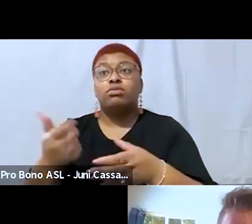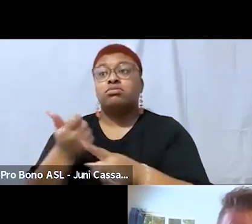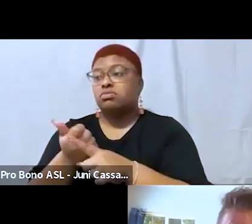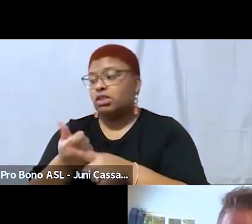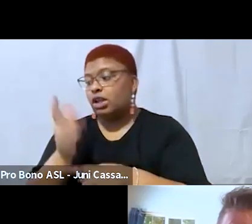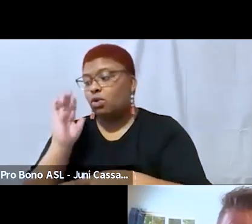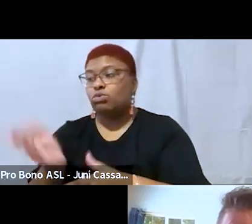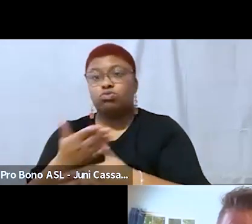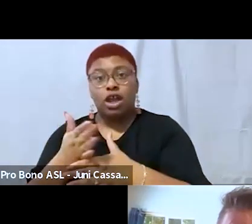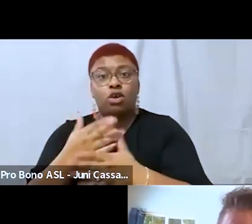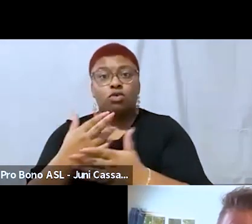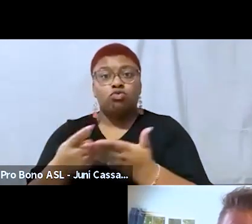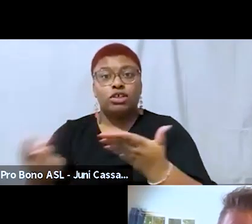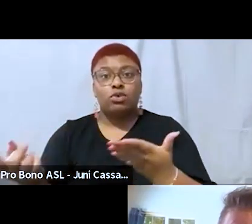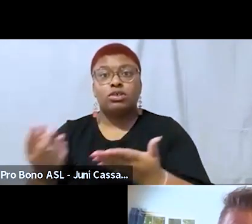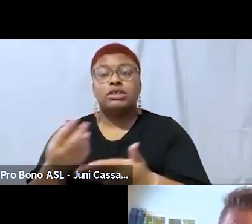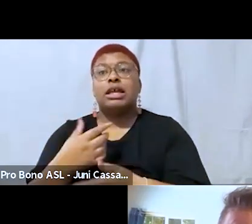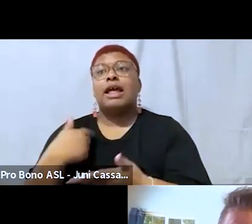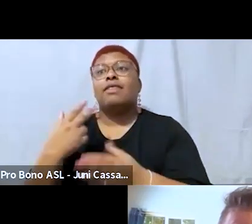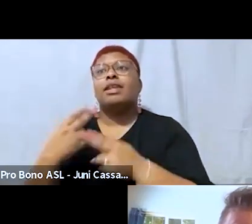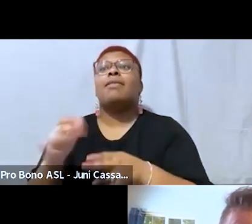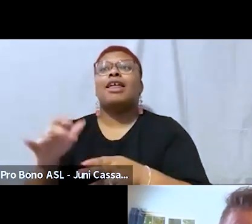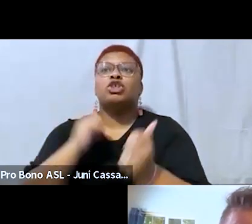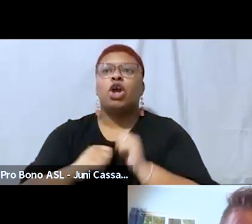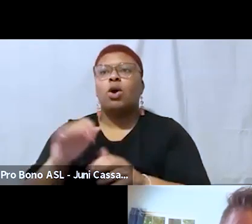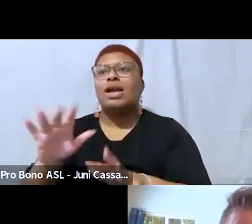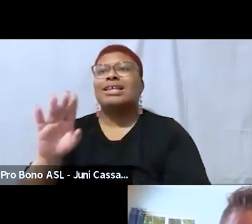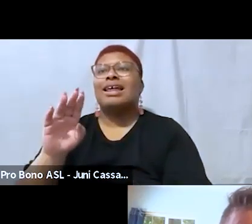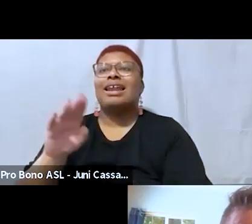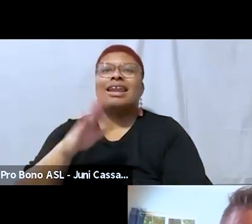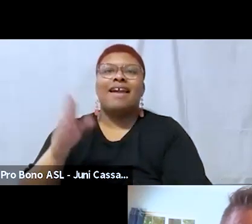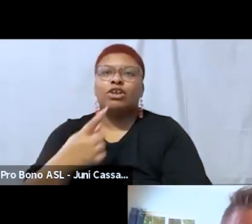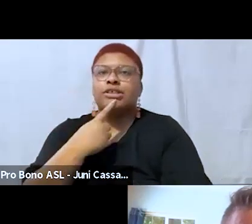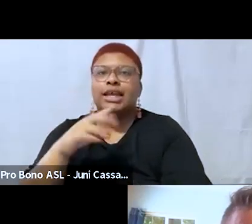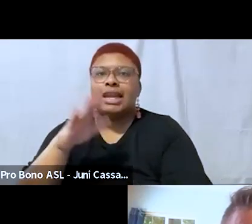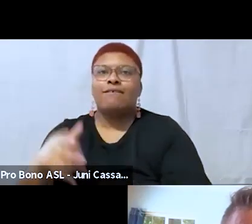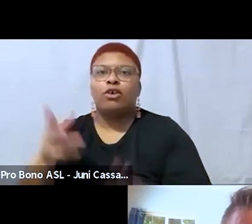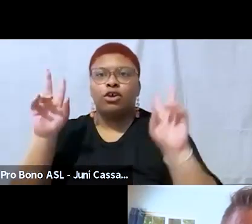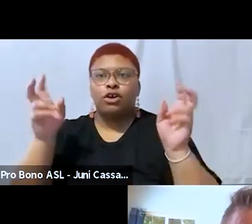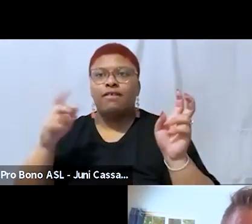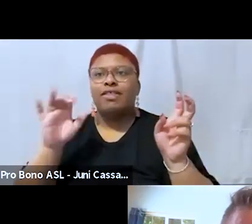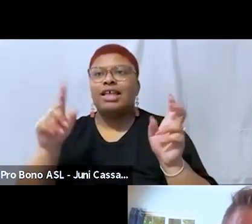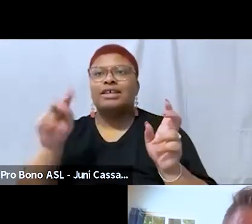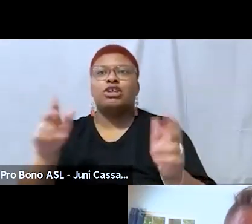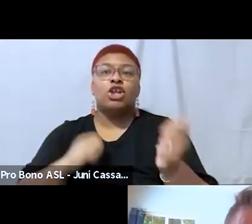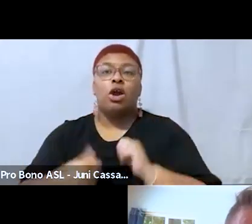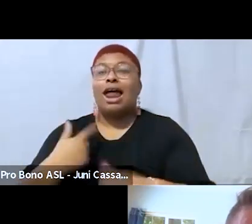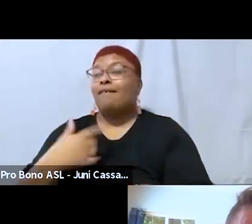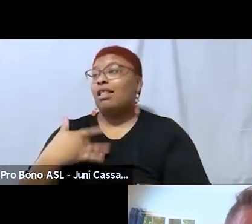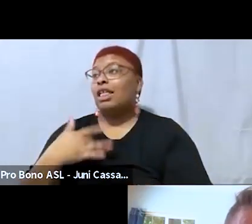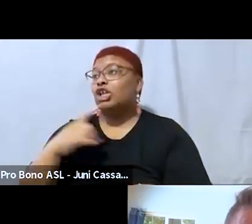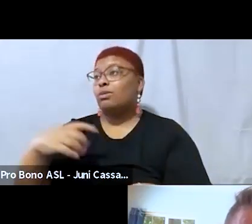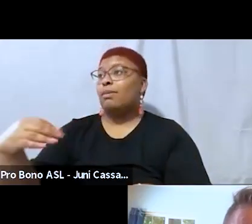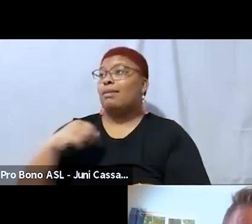resources again the name of that show if you want to check check it out is never say never i feel like a paid spokesperson for that show because i've talked about all the time